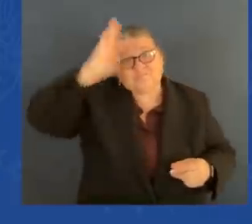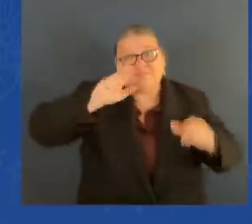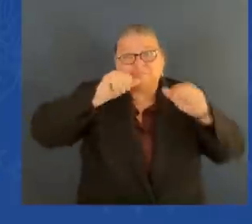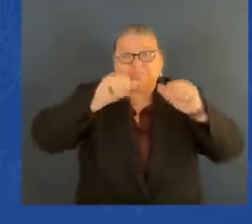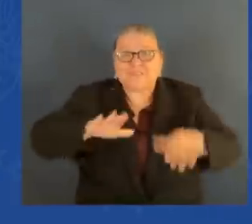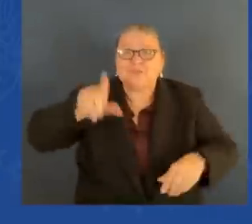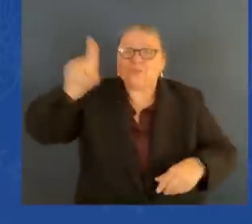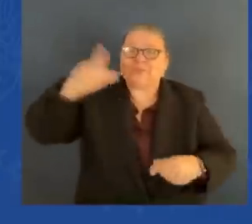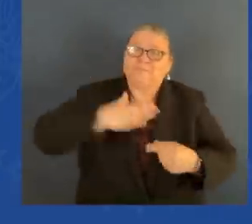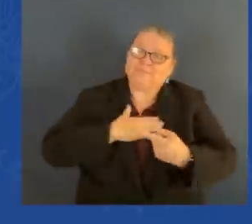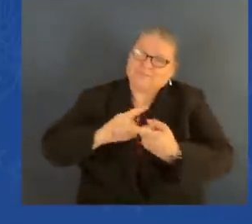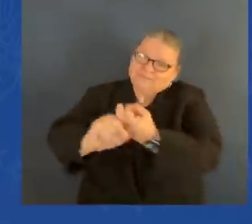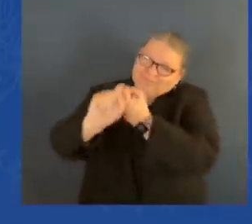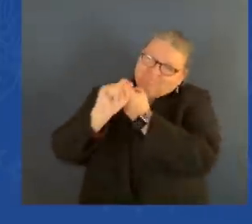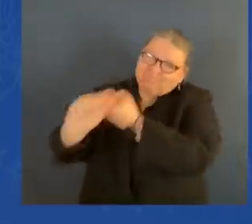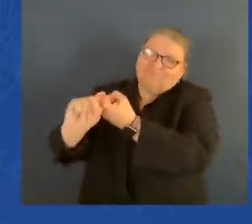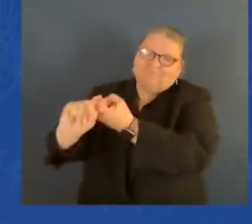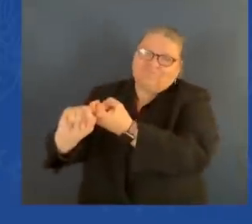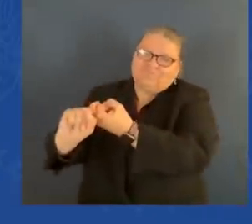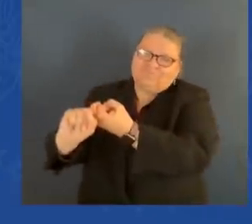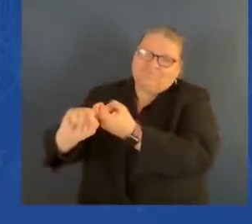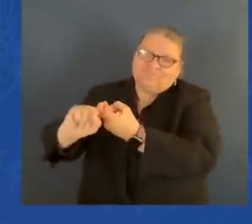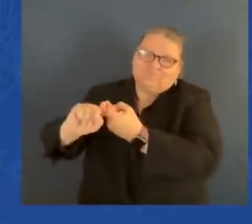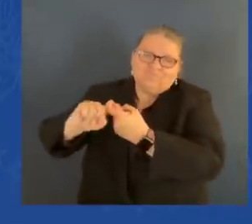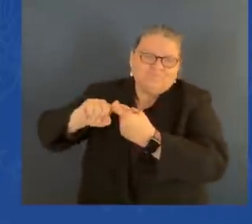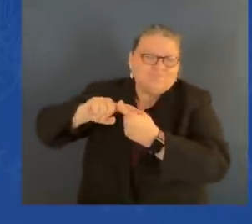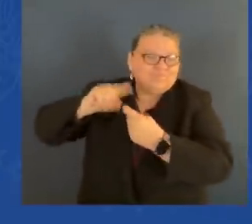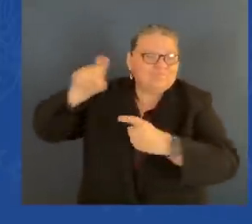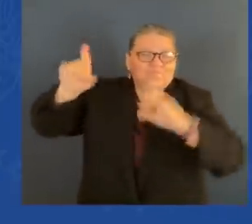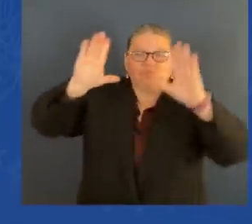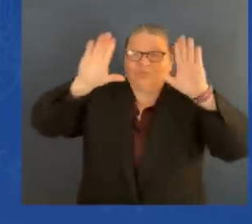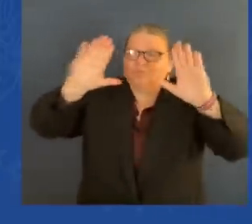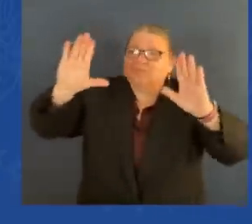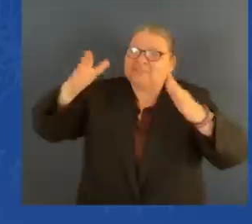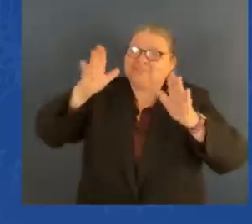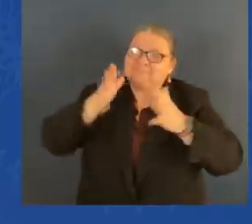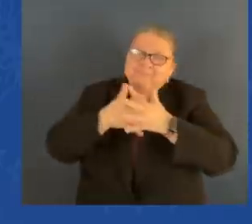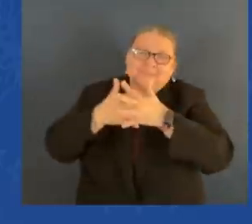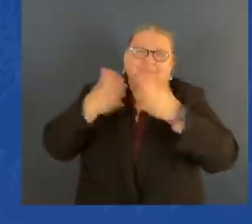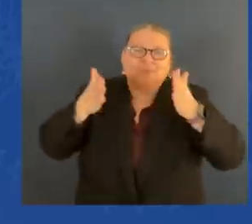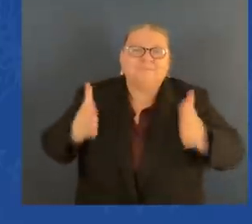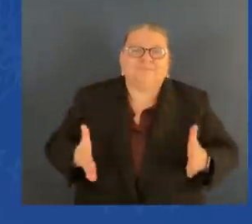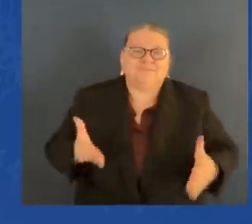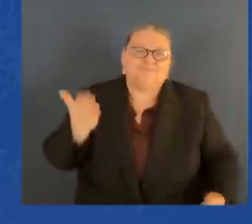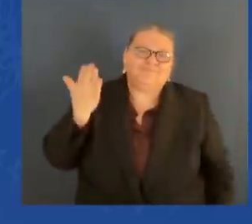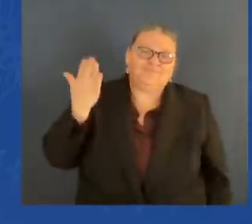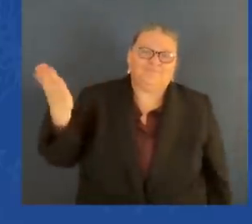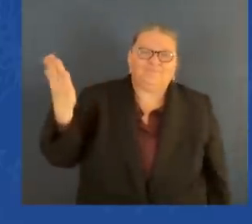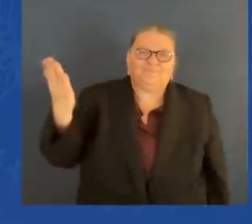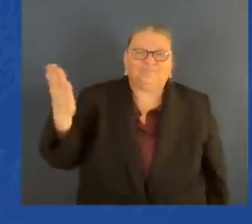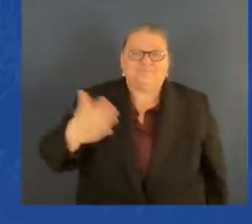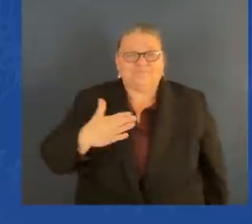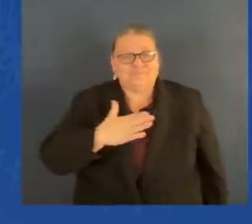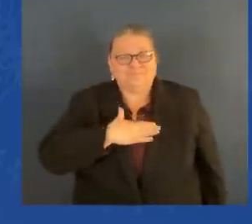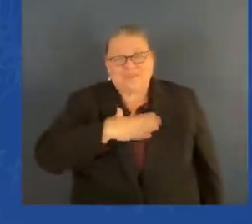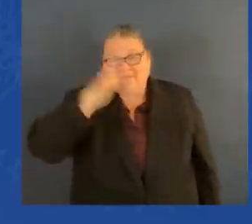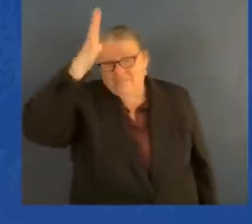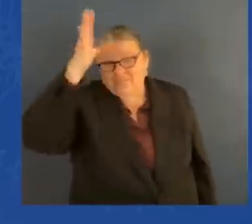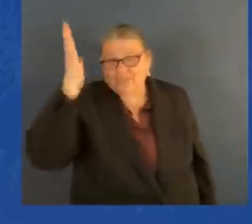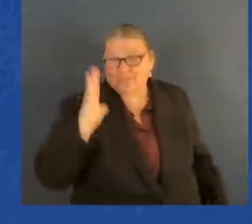the highest compliment my grandfather used to say, you can give a man or a woman. He was the Irish of it,